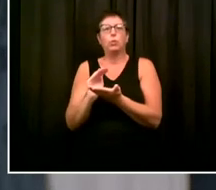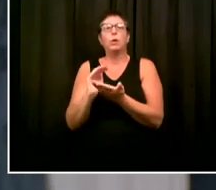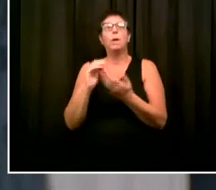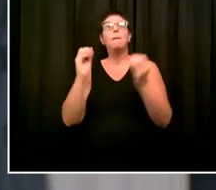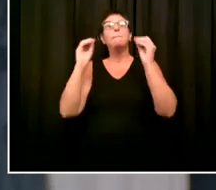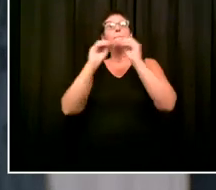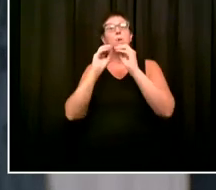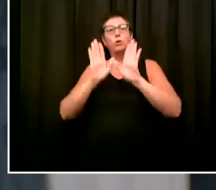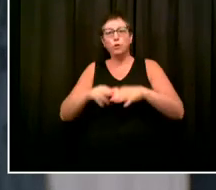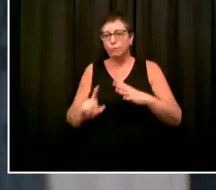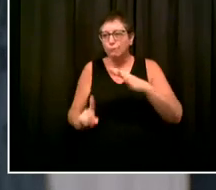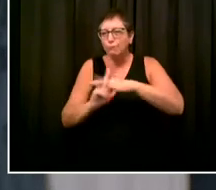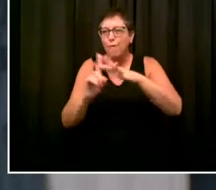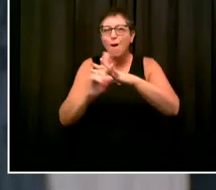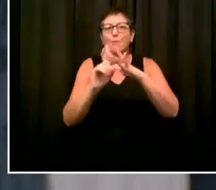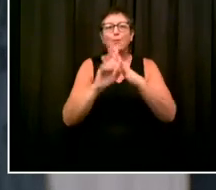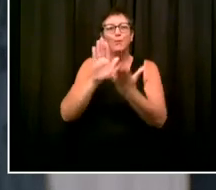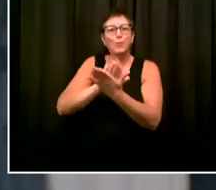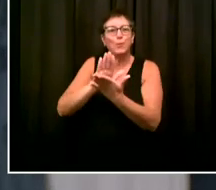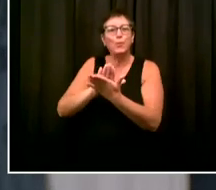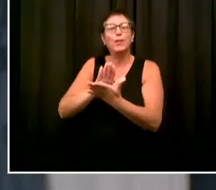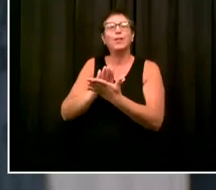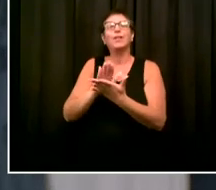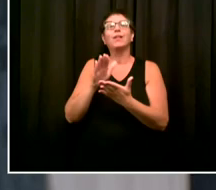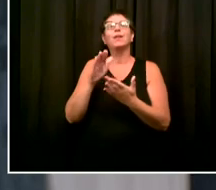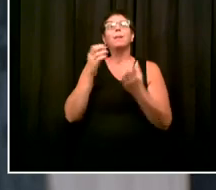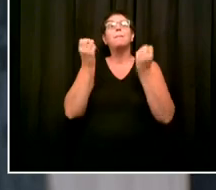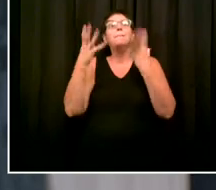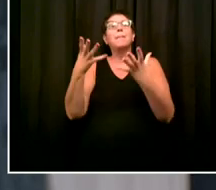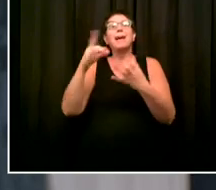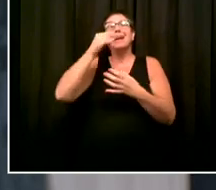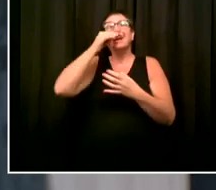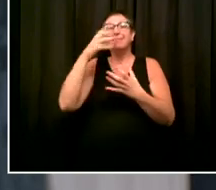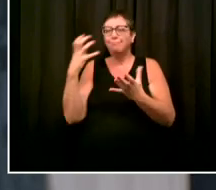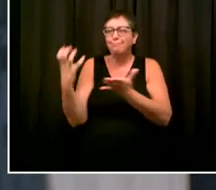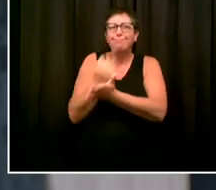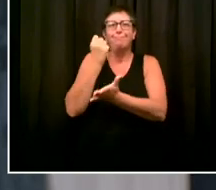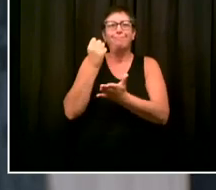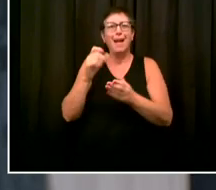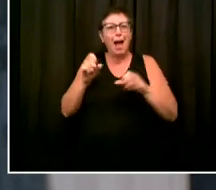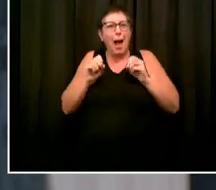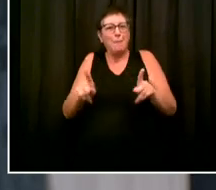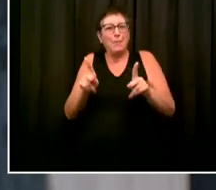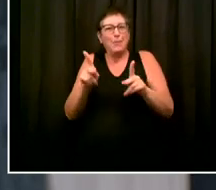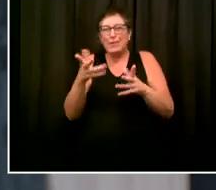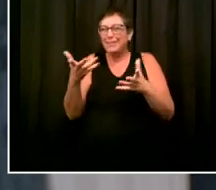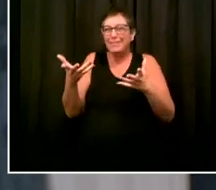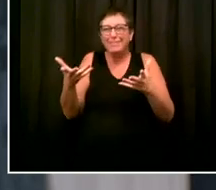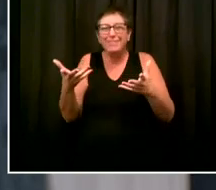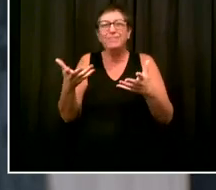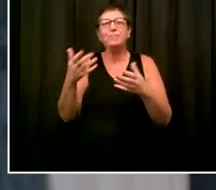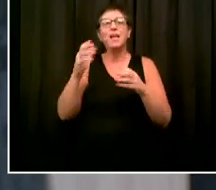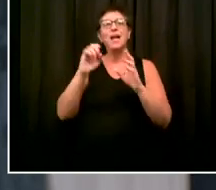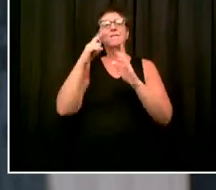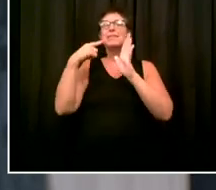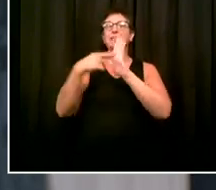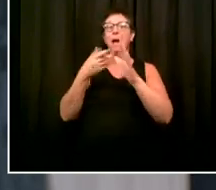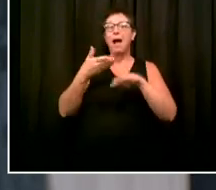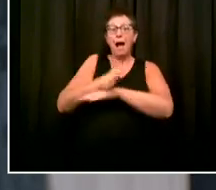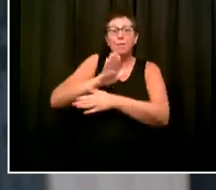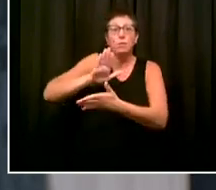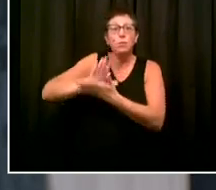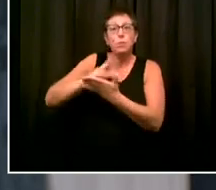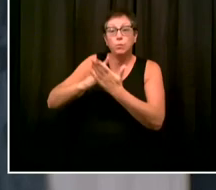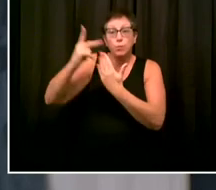supports at their schools, including being able to speak about what their emotions were. You know, the mood meters.